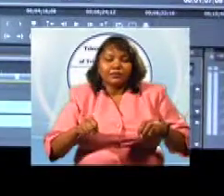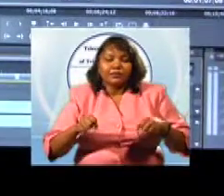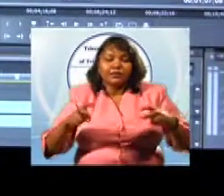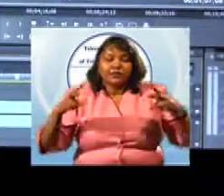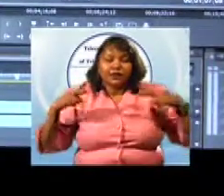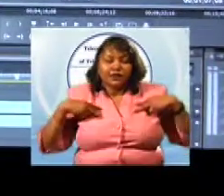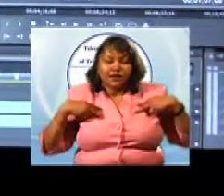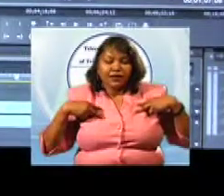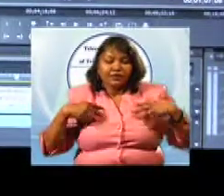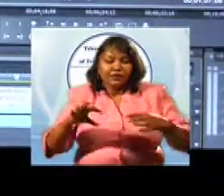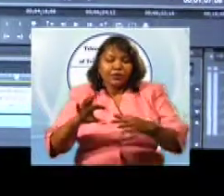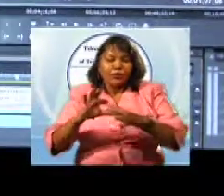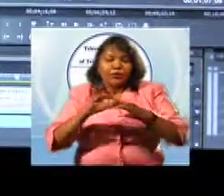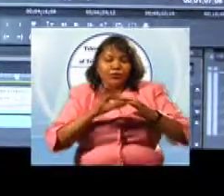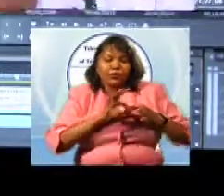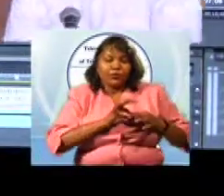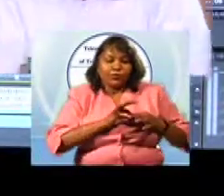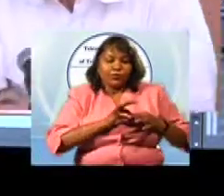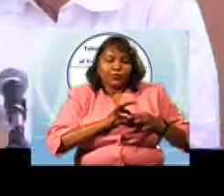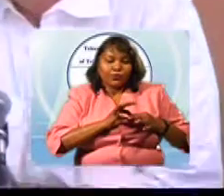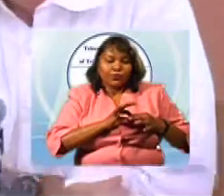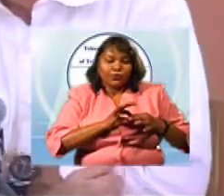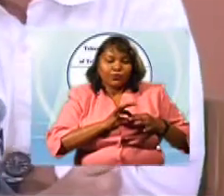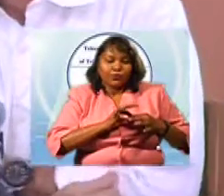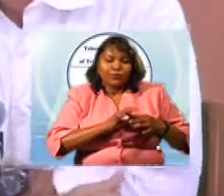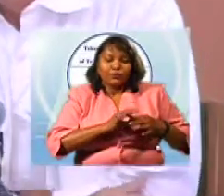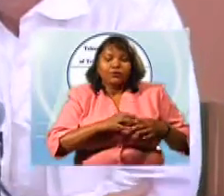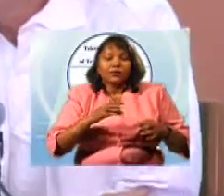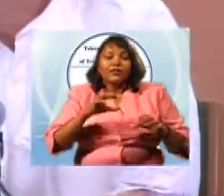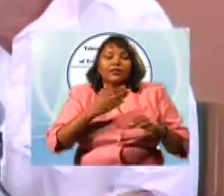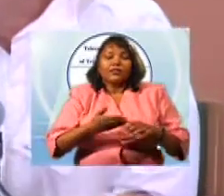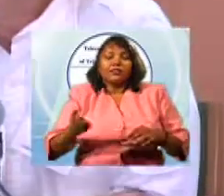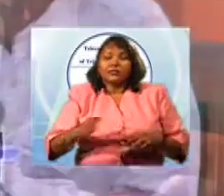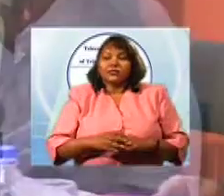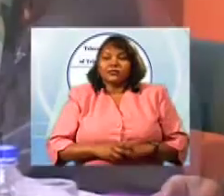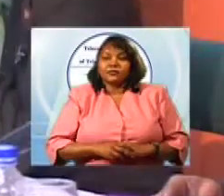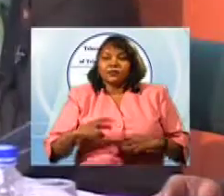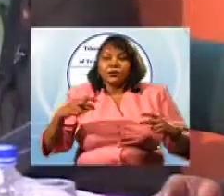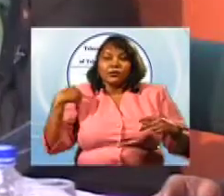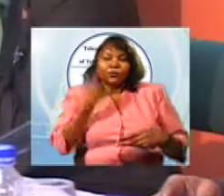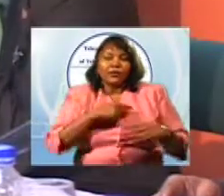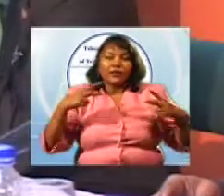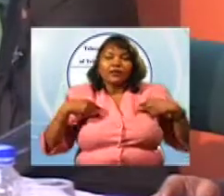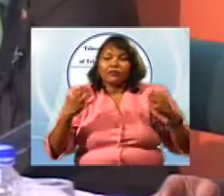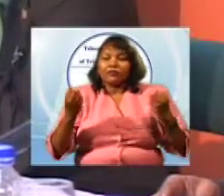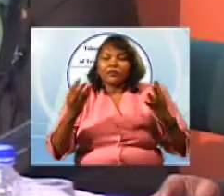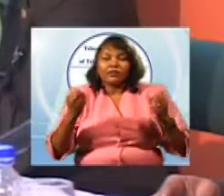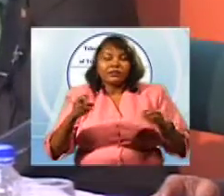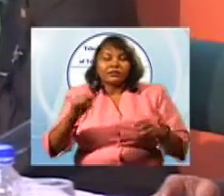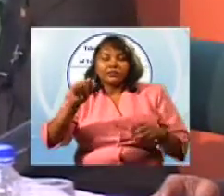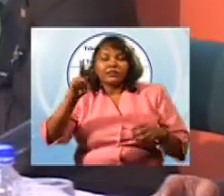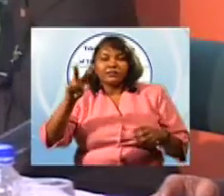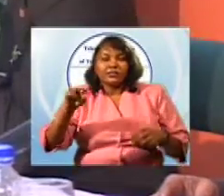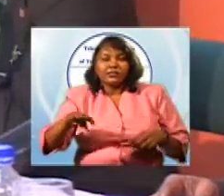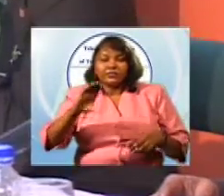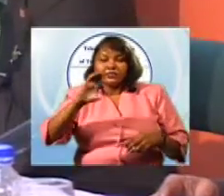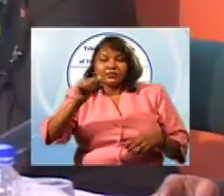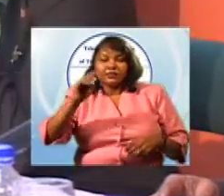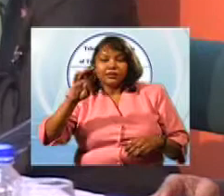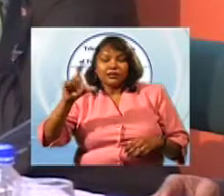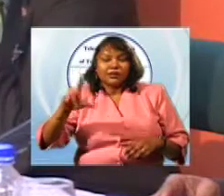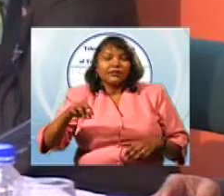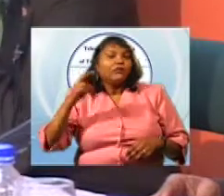individual public service mission. We have so many radio stations, so many television stations, cable access,